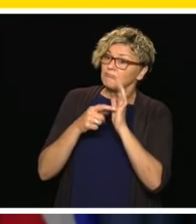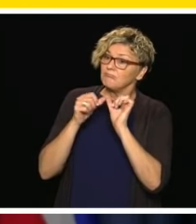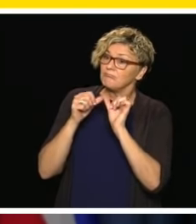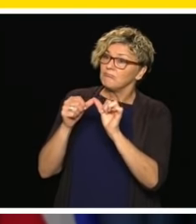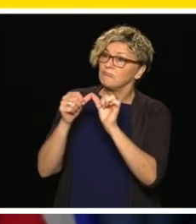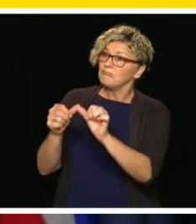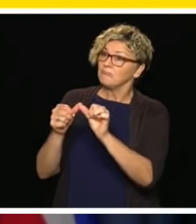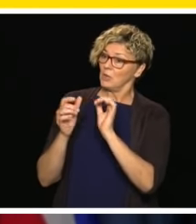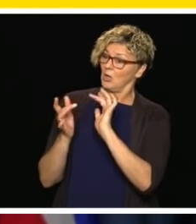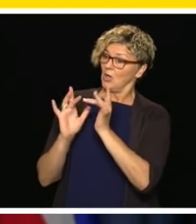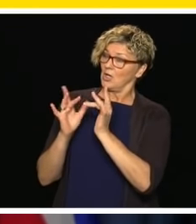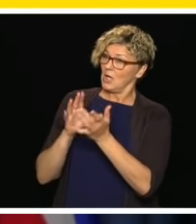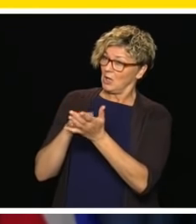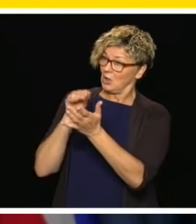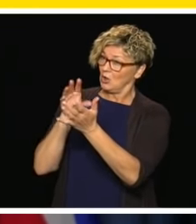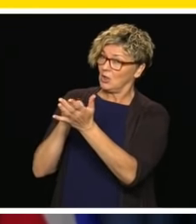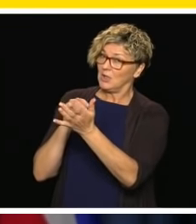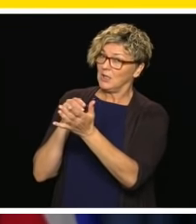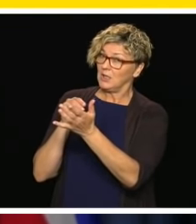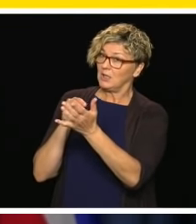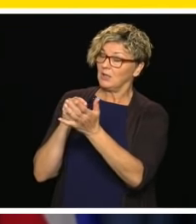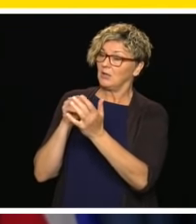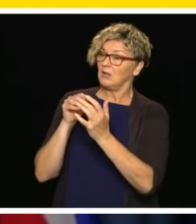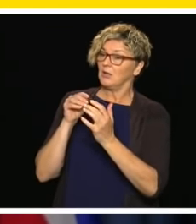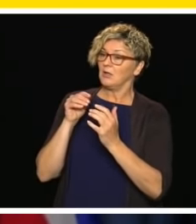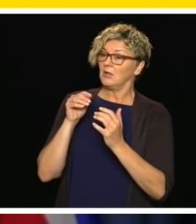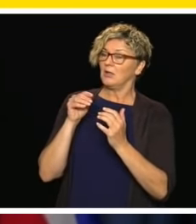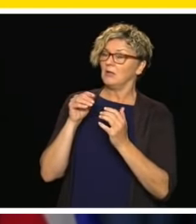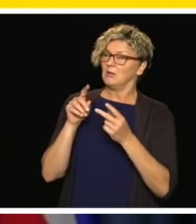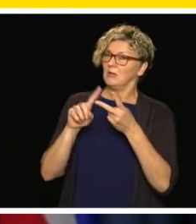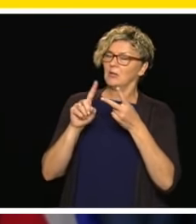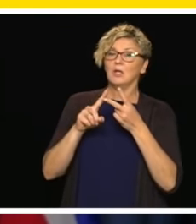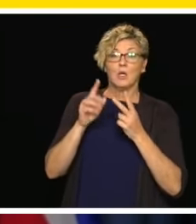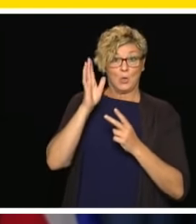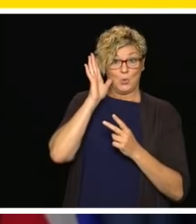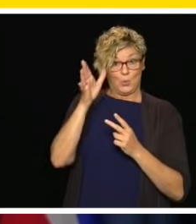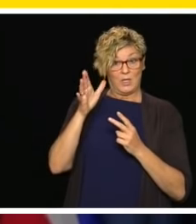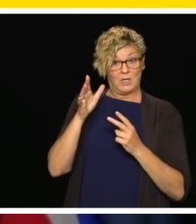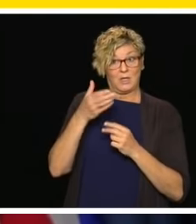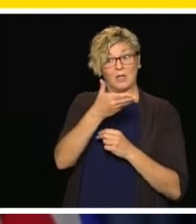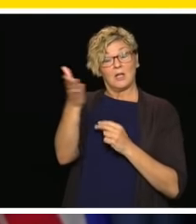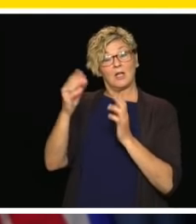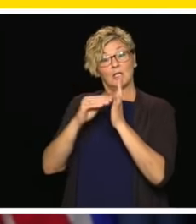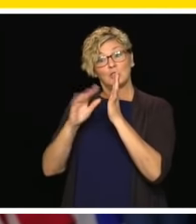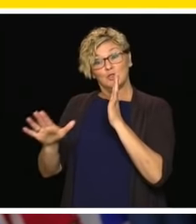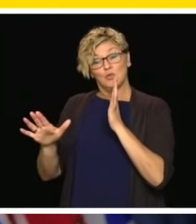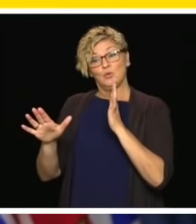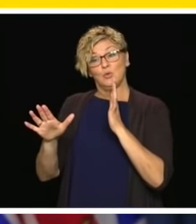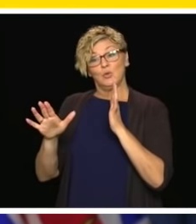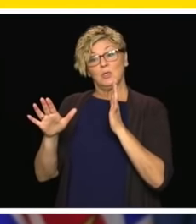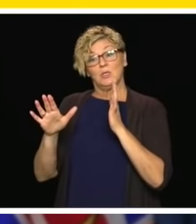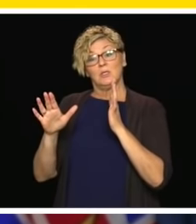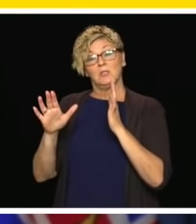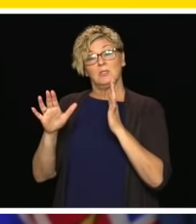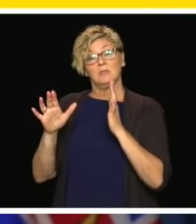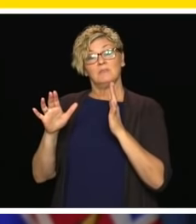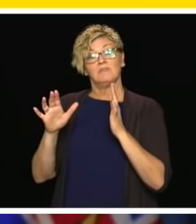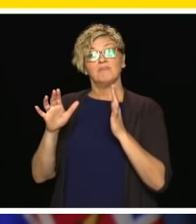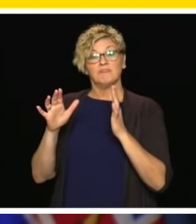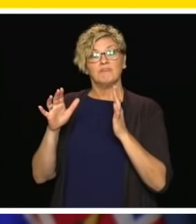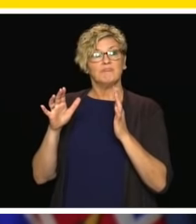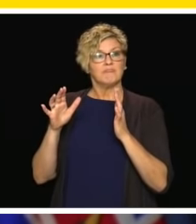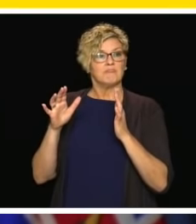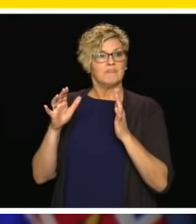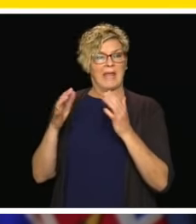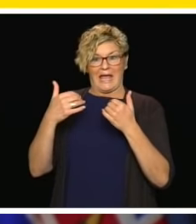the students that are doing virtual learning if the answer is no? And will students have their own teachers